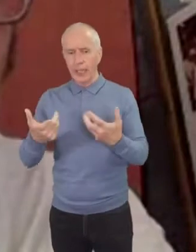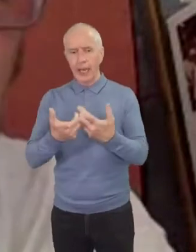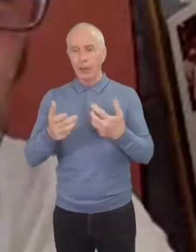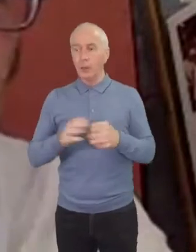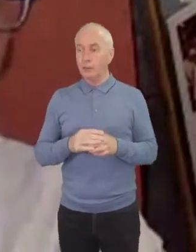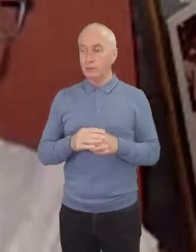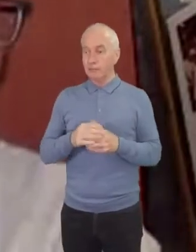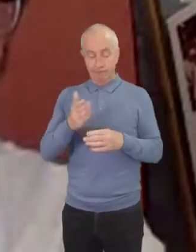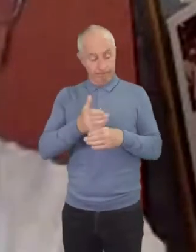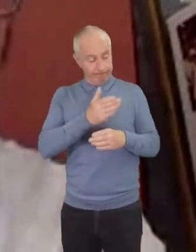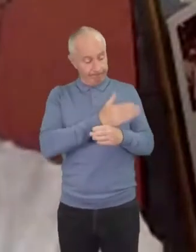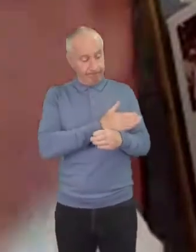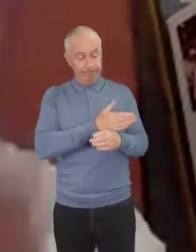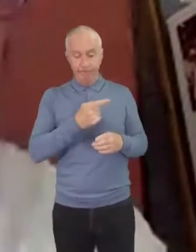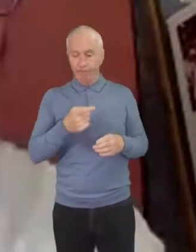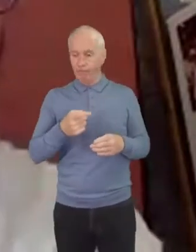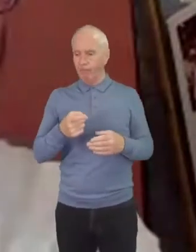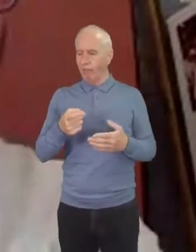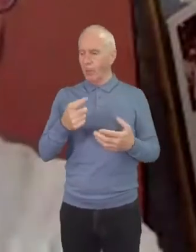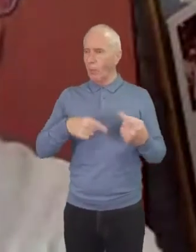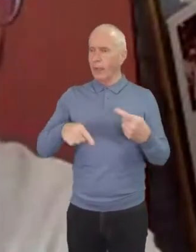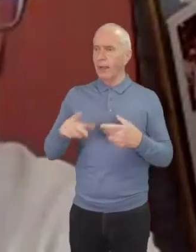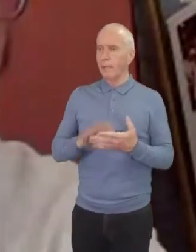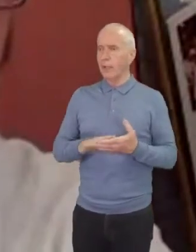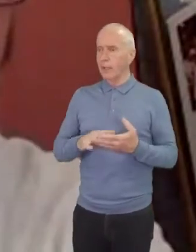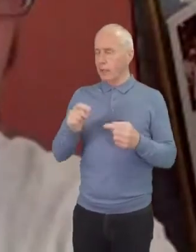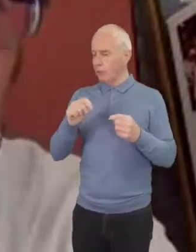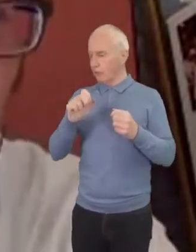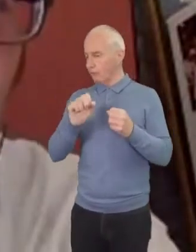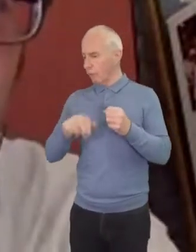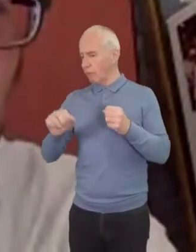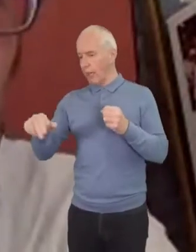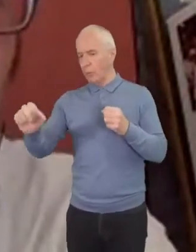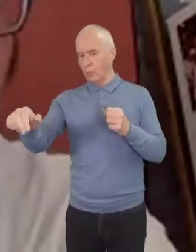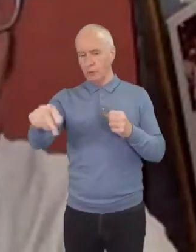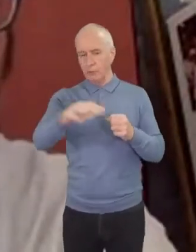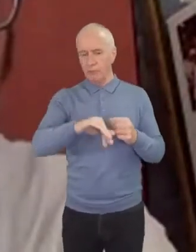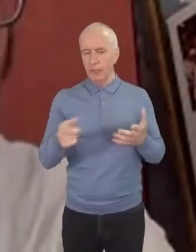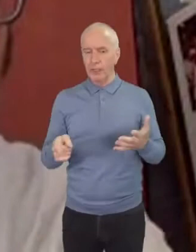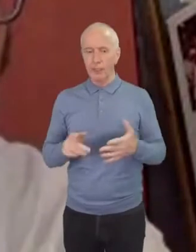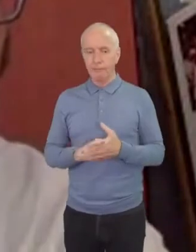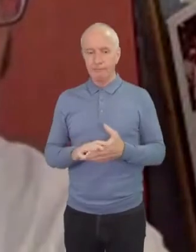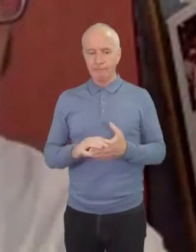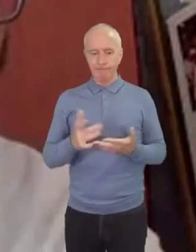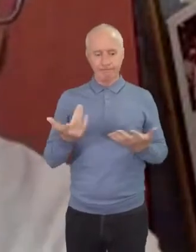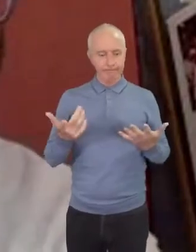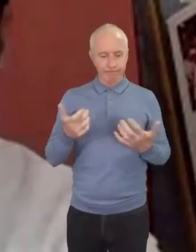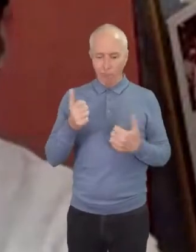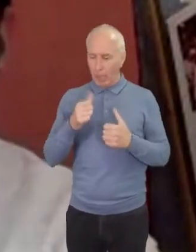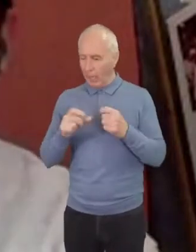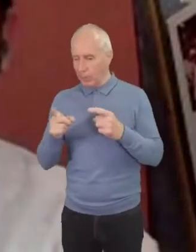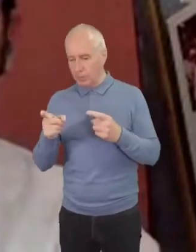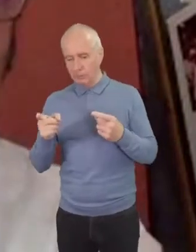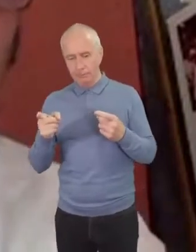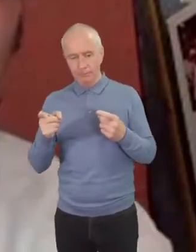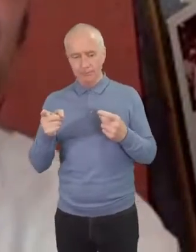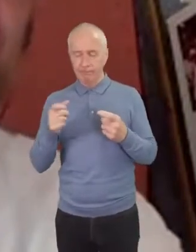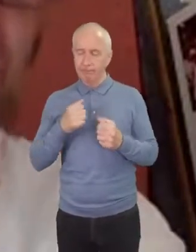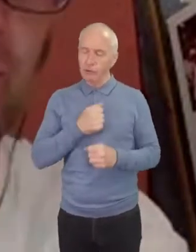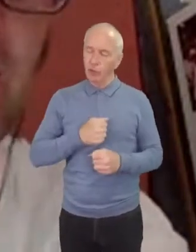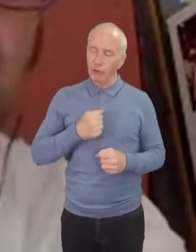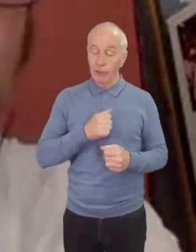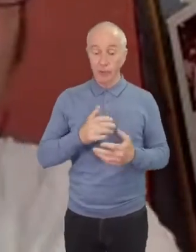especially we had a round that we would do of prouds and sorries so that we could say that we we could really